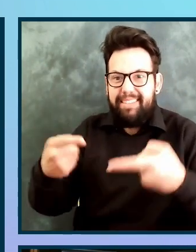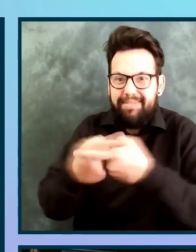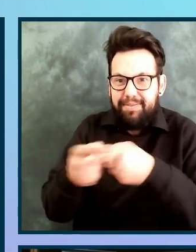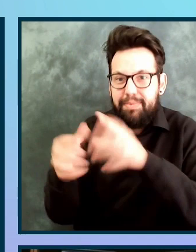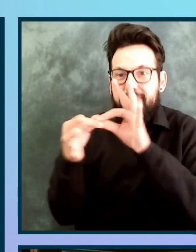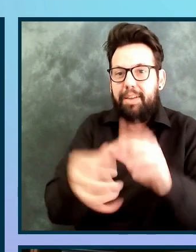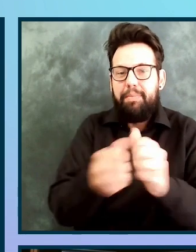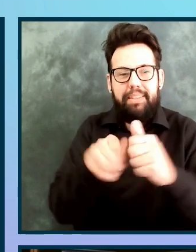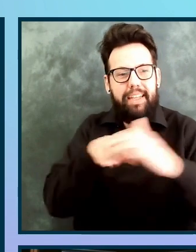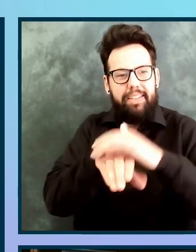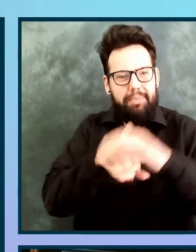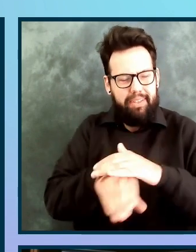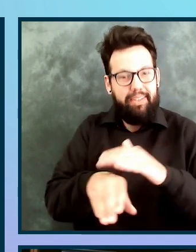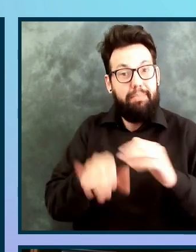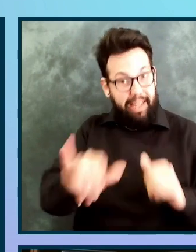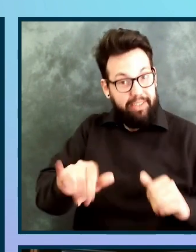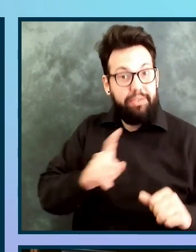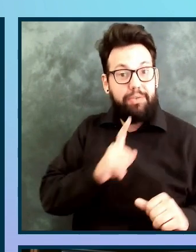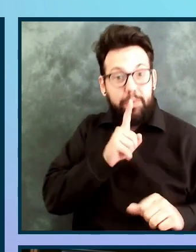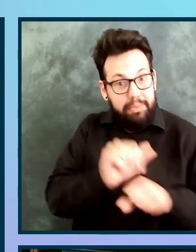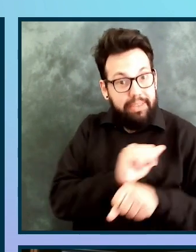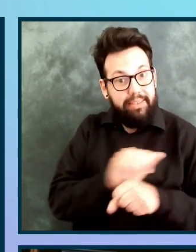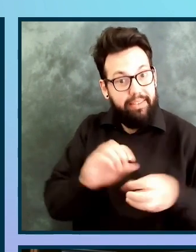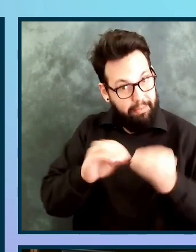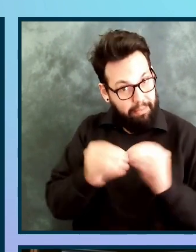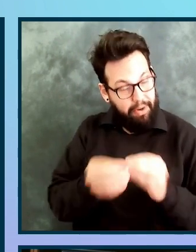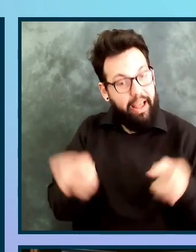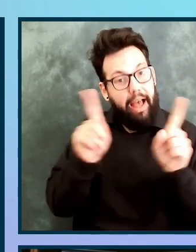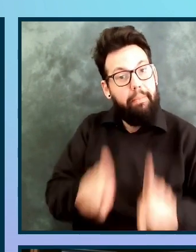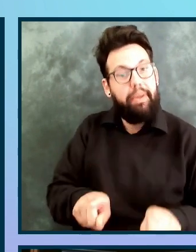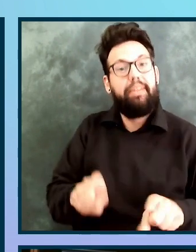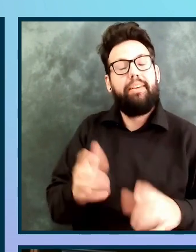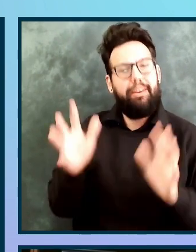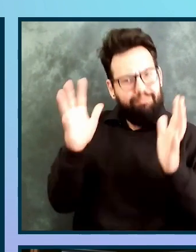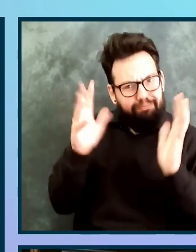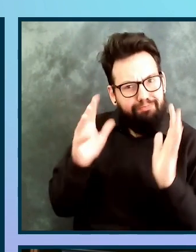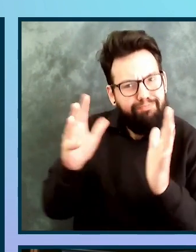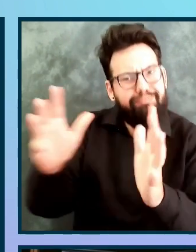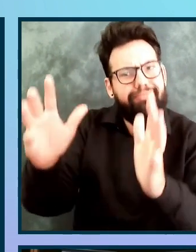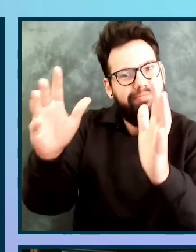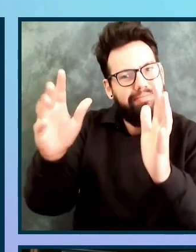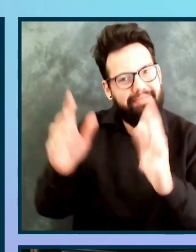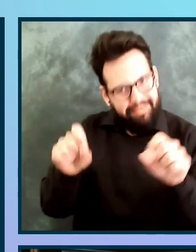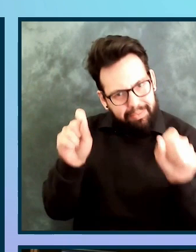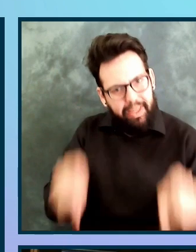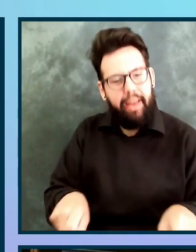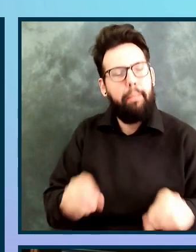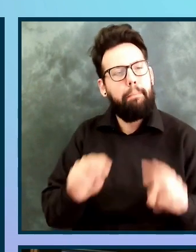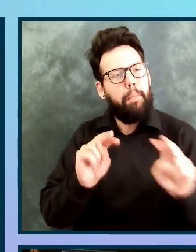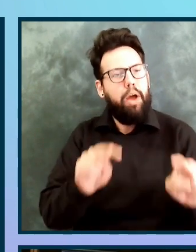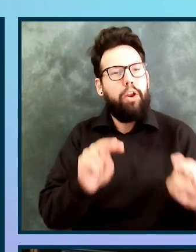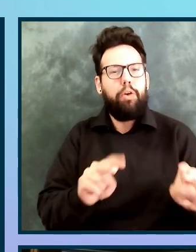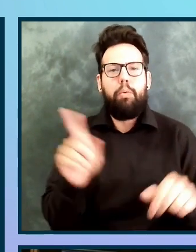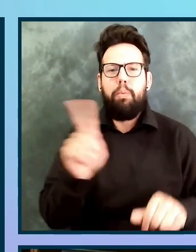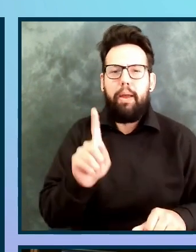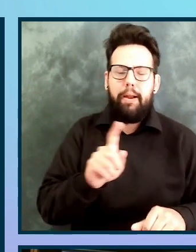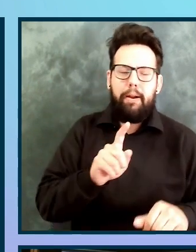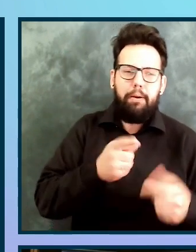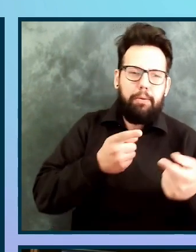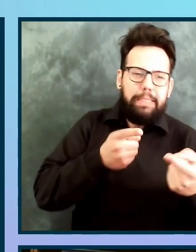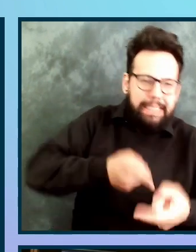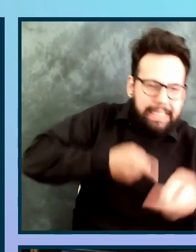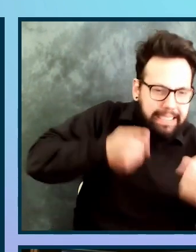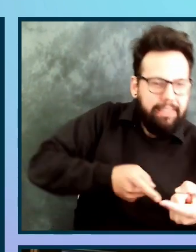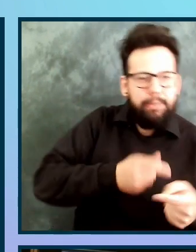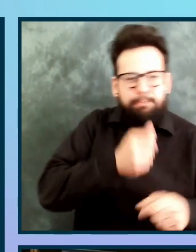Publicly give praise and privately address poor behavior or mistakes. Continue to monitor pain points, gather feedback, and see where